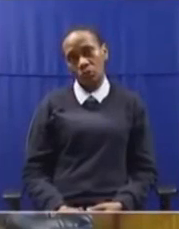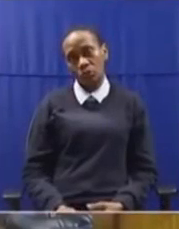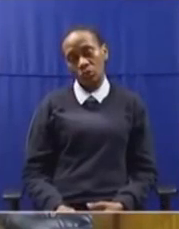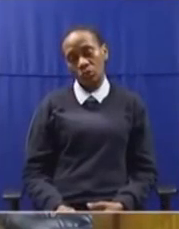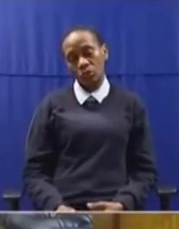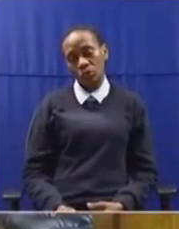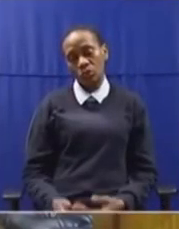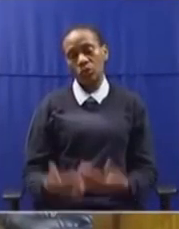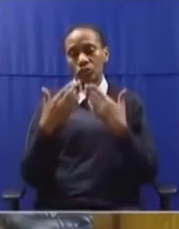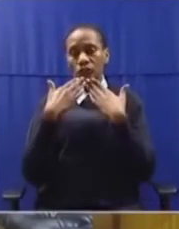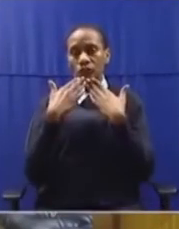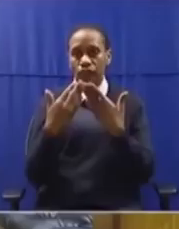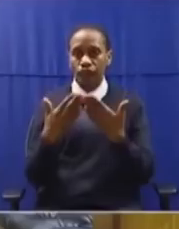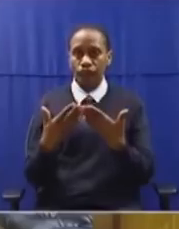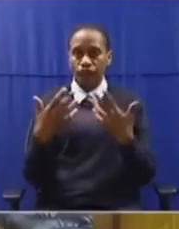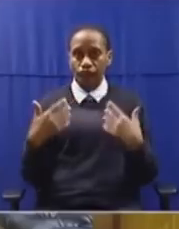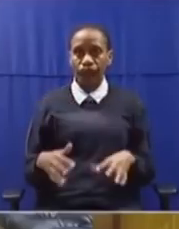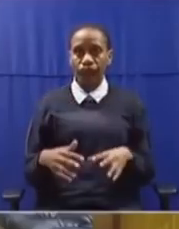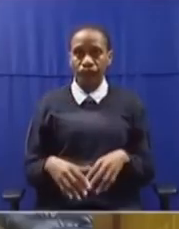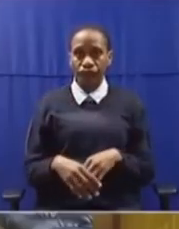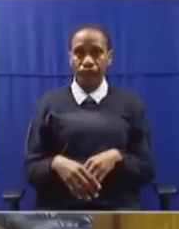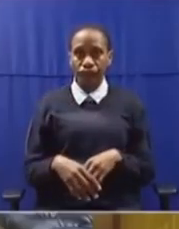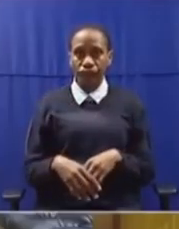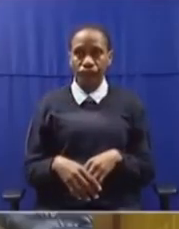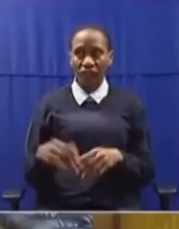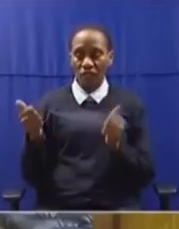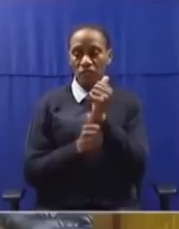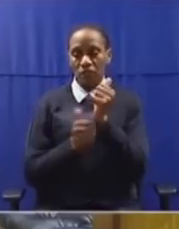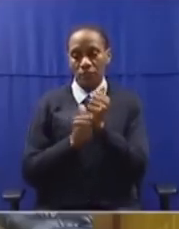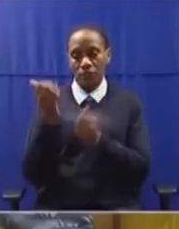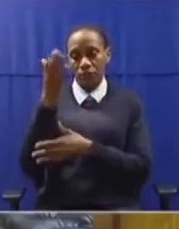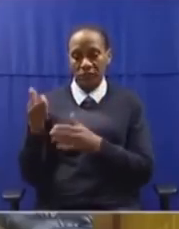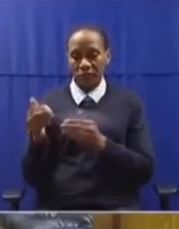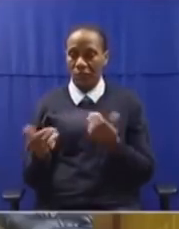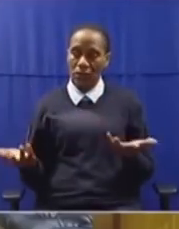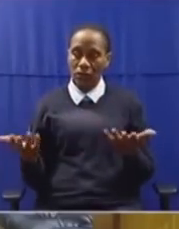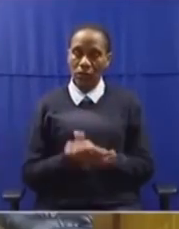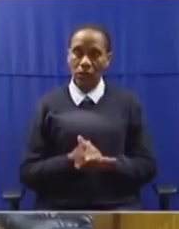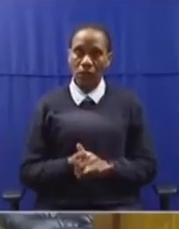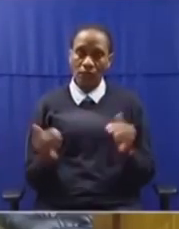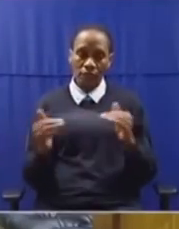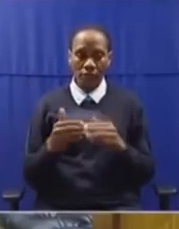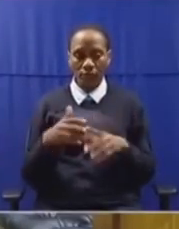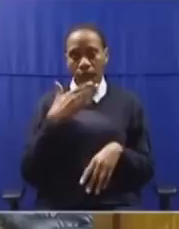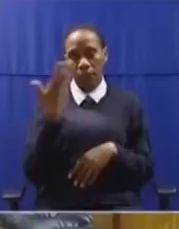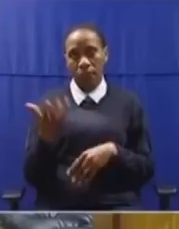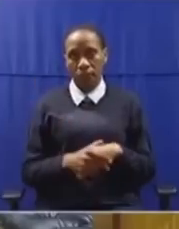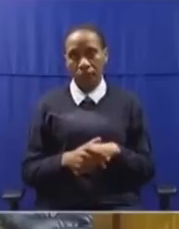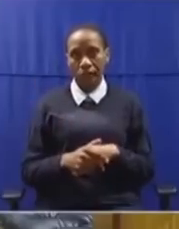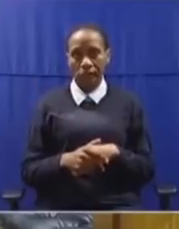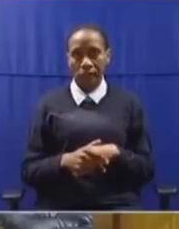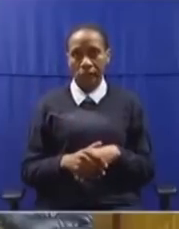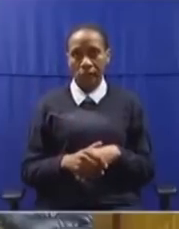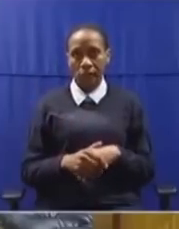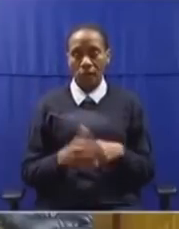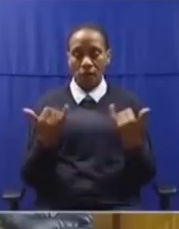Thank you very much. Not so consistent Deputy Speaker. Now that Joshua Doe has